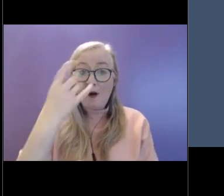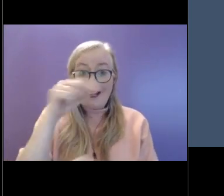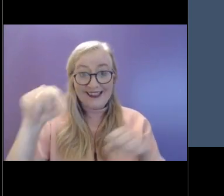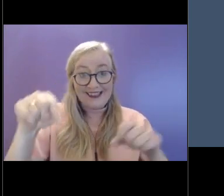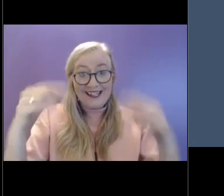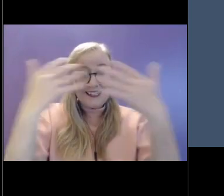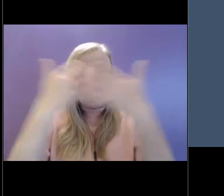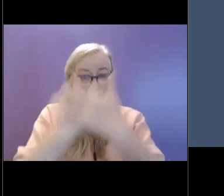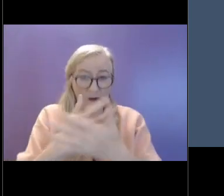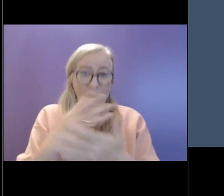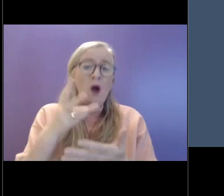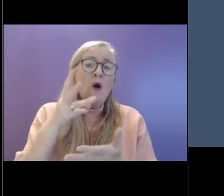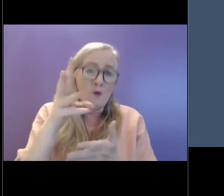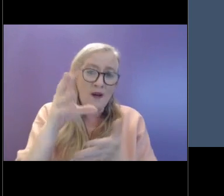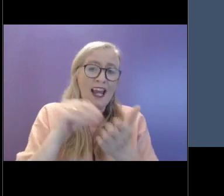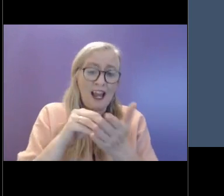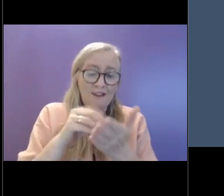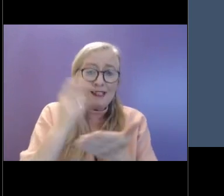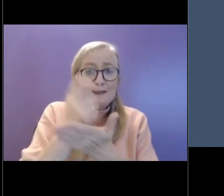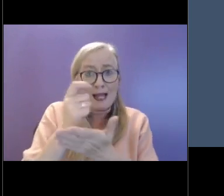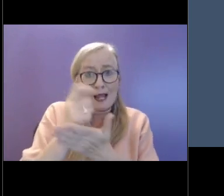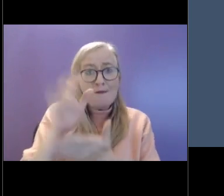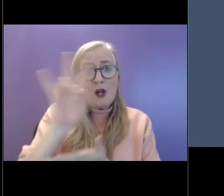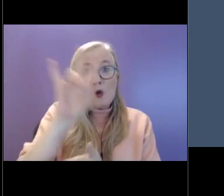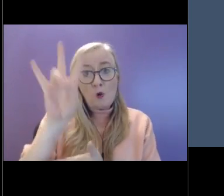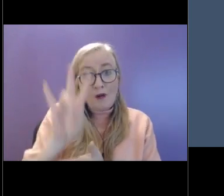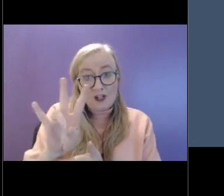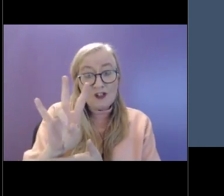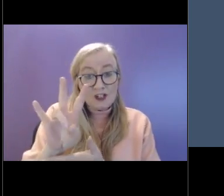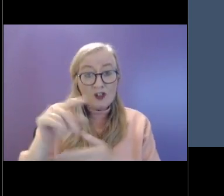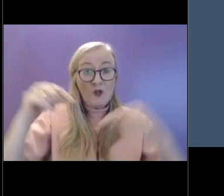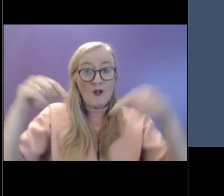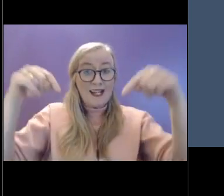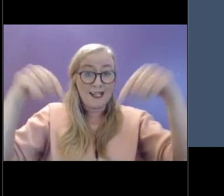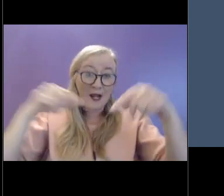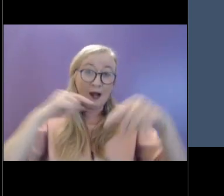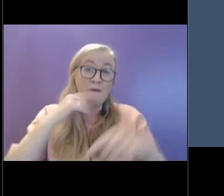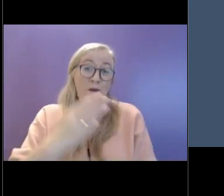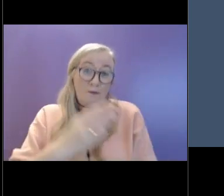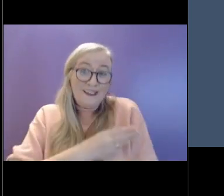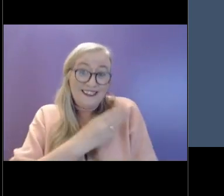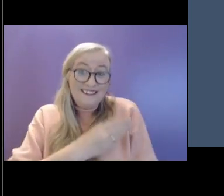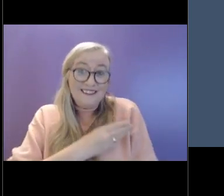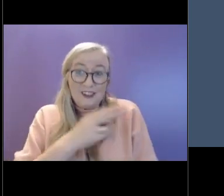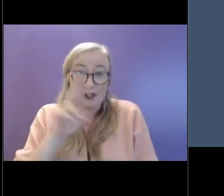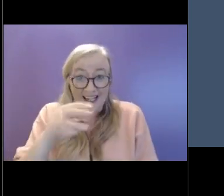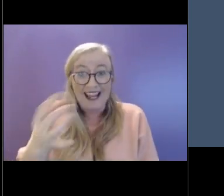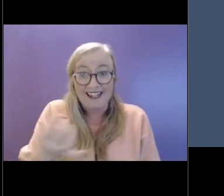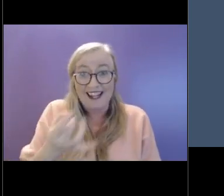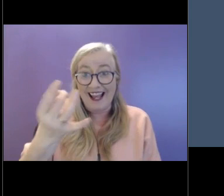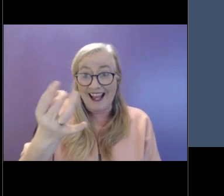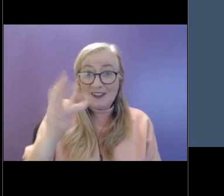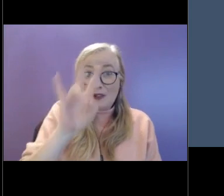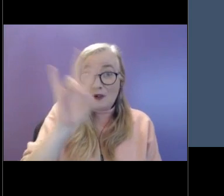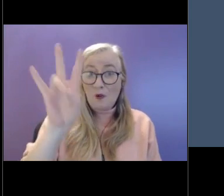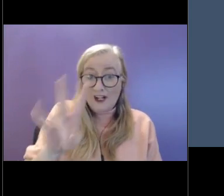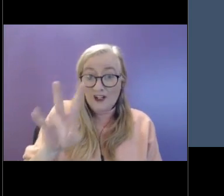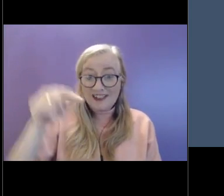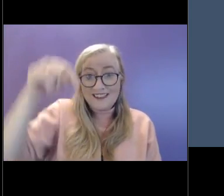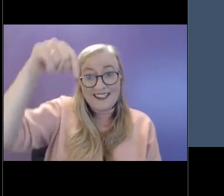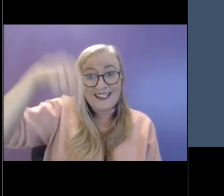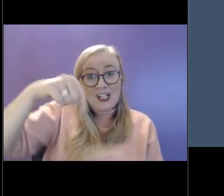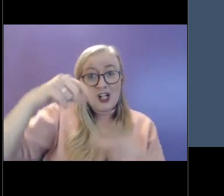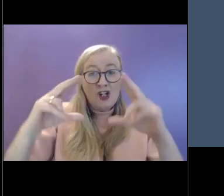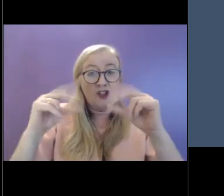be plenty of time for questions. So as the video mentioned, please feel free to ask as many questions as you like, pop them into the chat box,